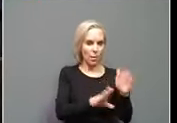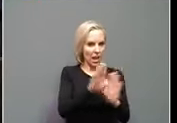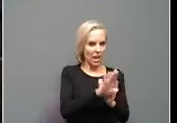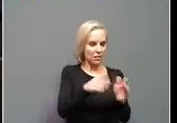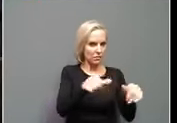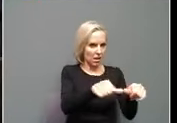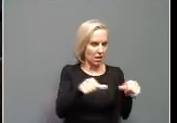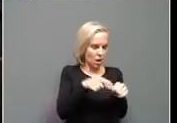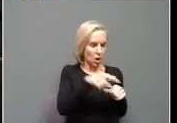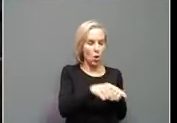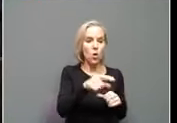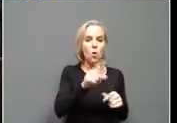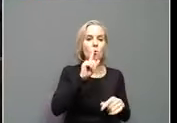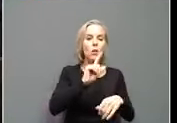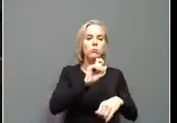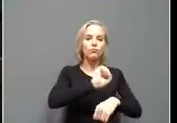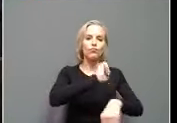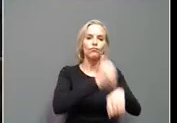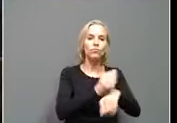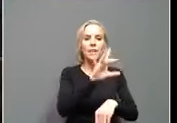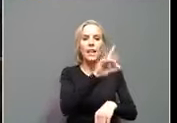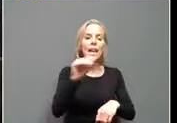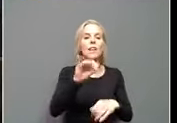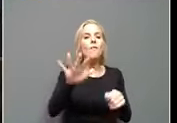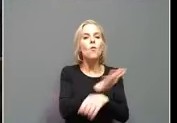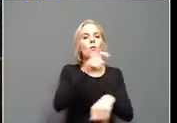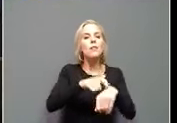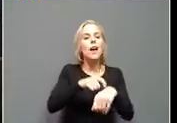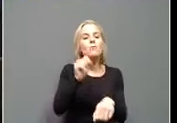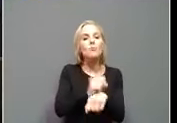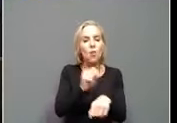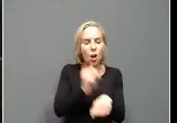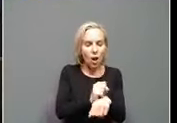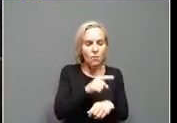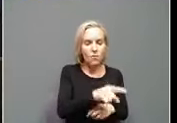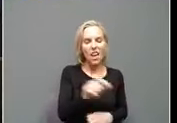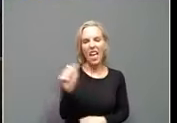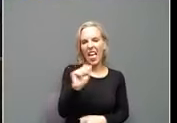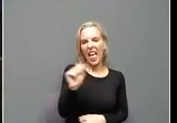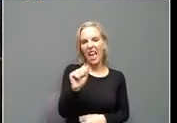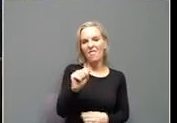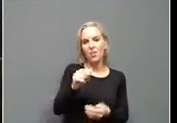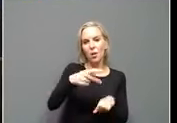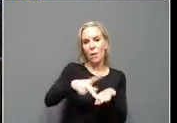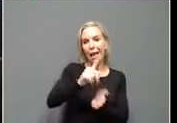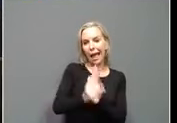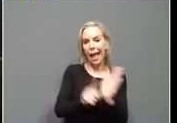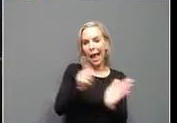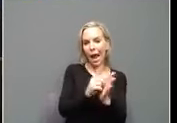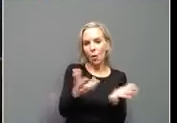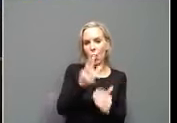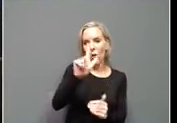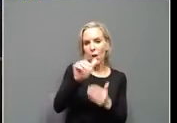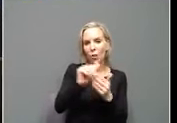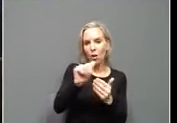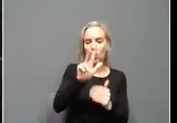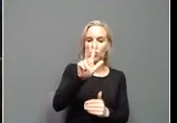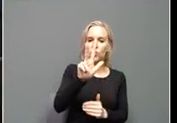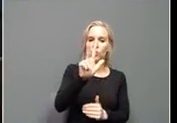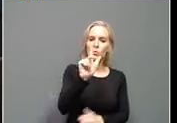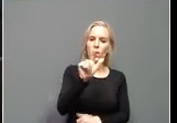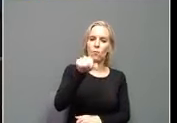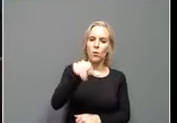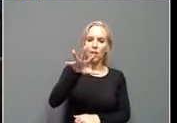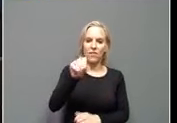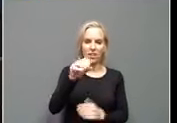create 80 full-time jobs with an average hourly wage of $23.50, including benefits.